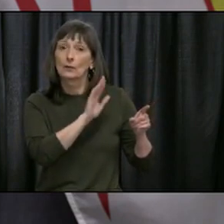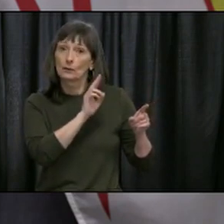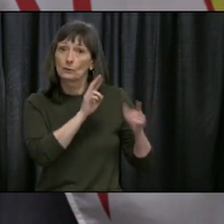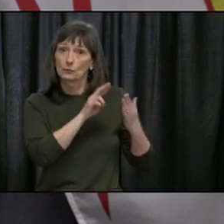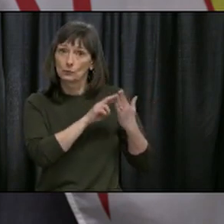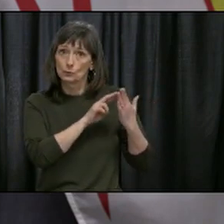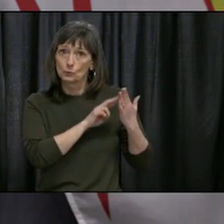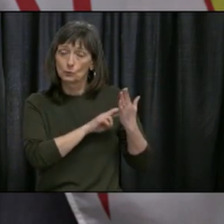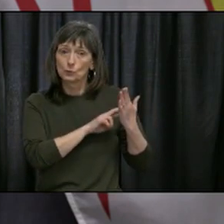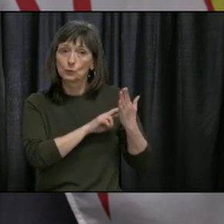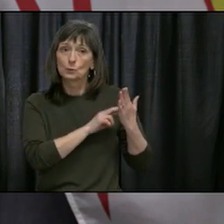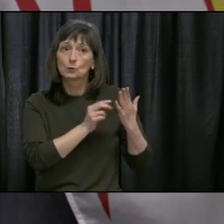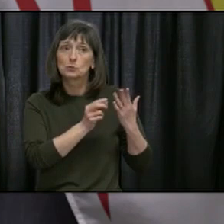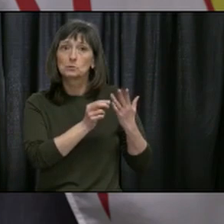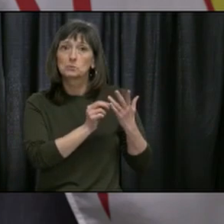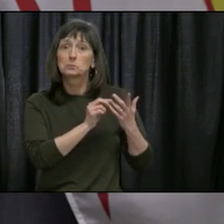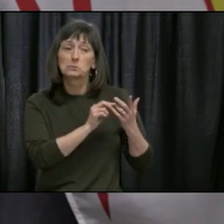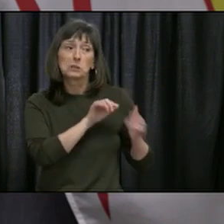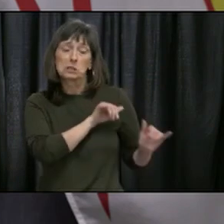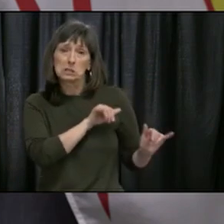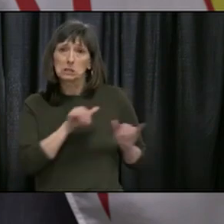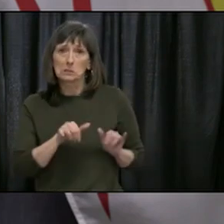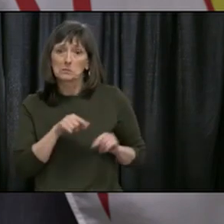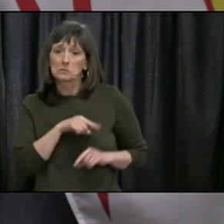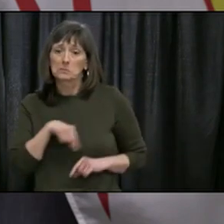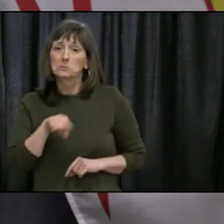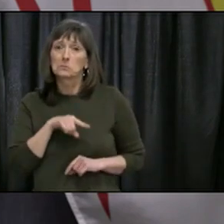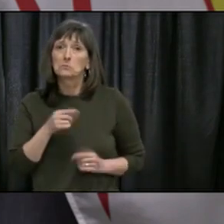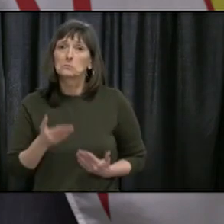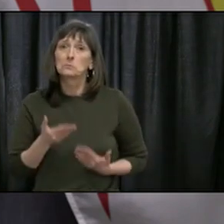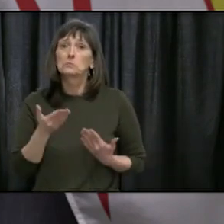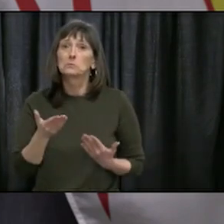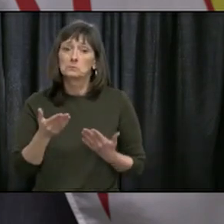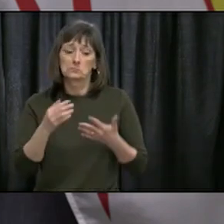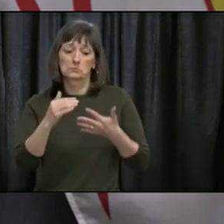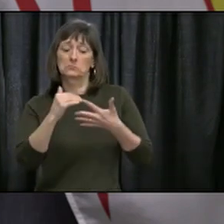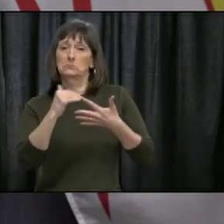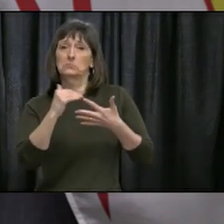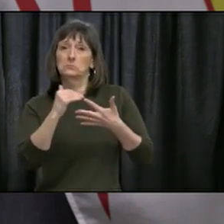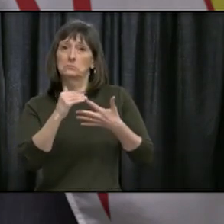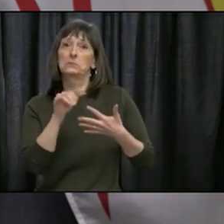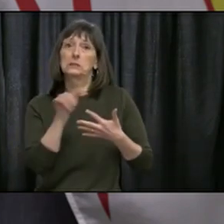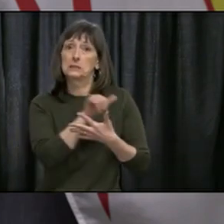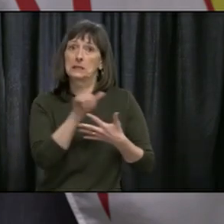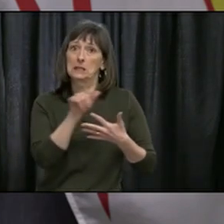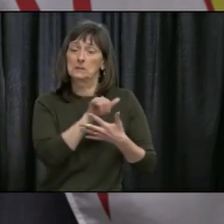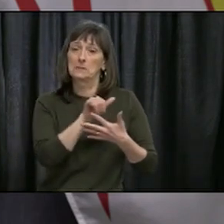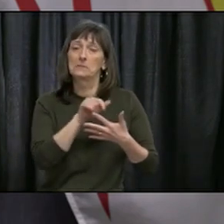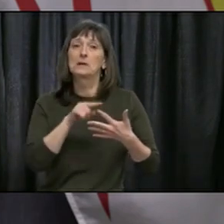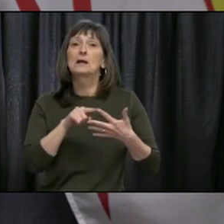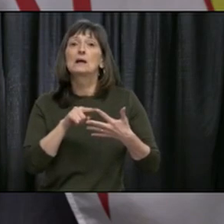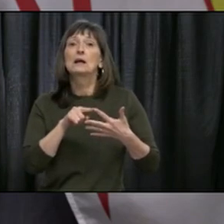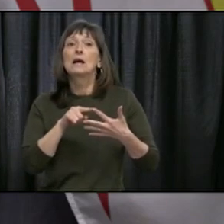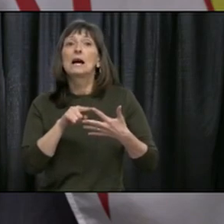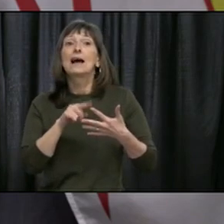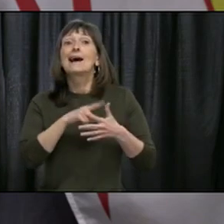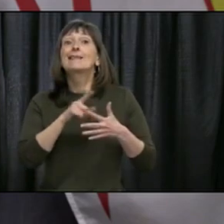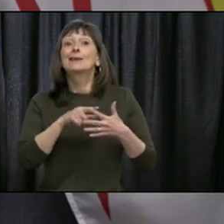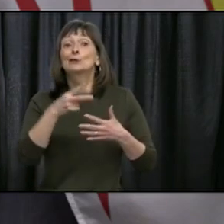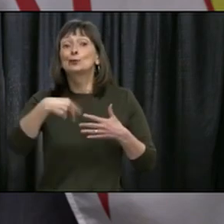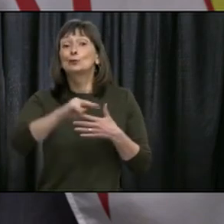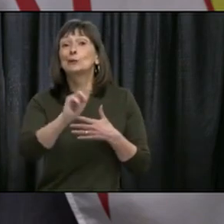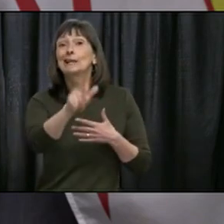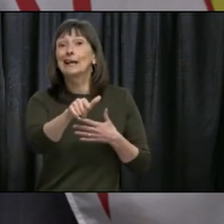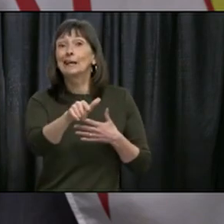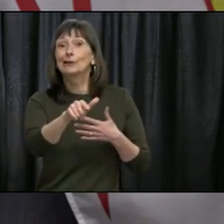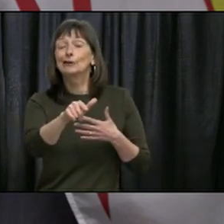measures very similar to what we have recommended in level four and then two weeks later relaxed some other measures